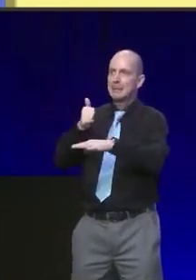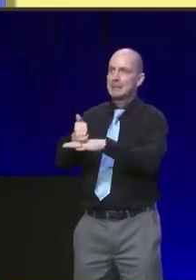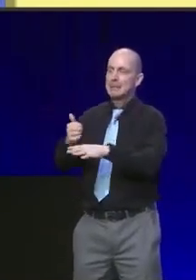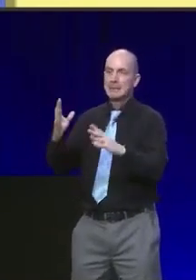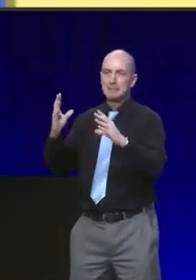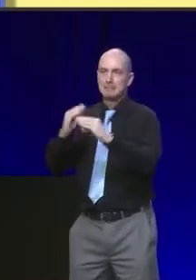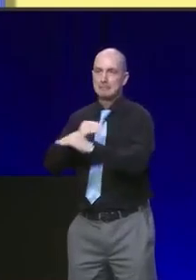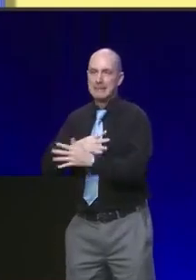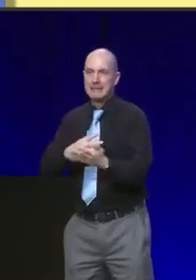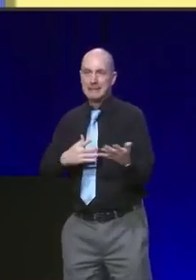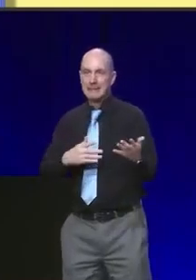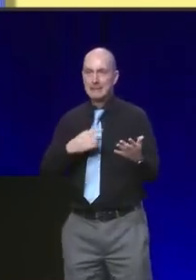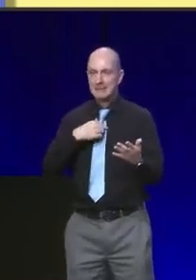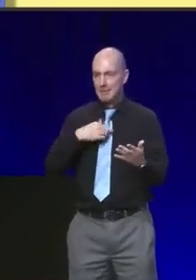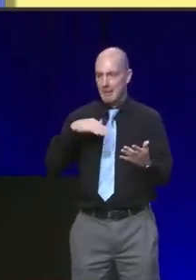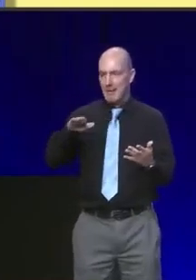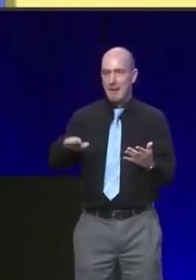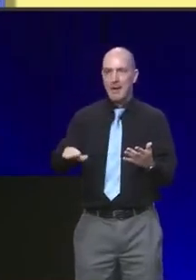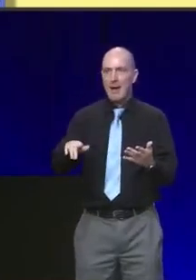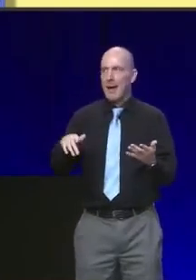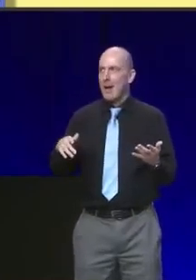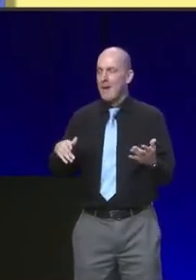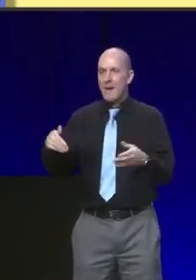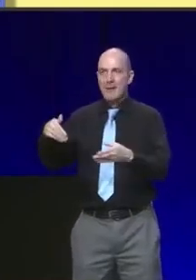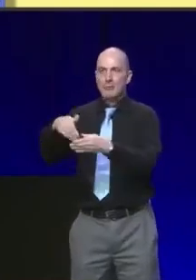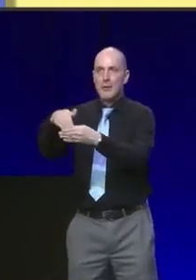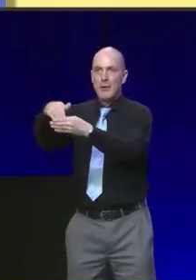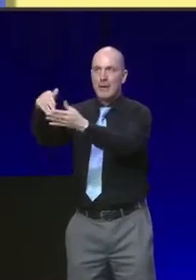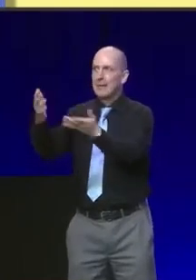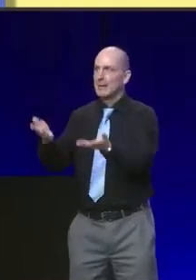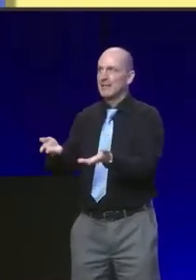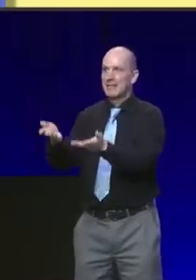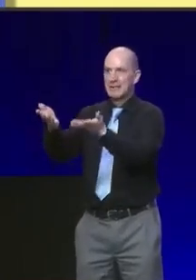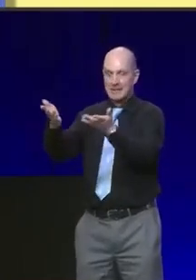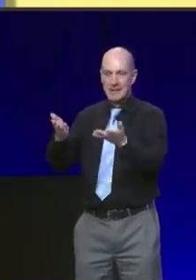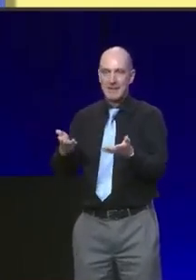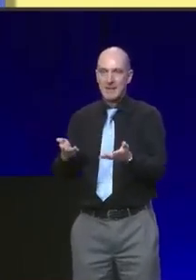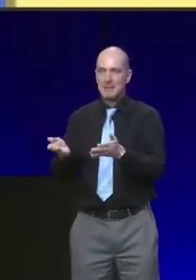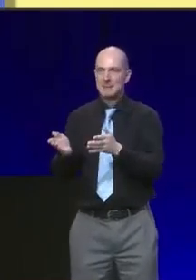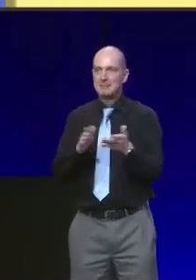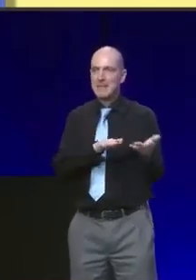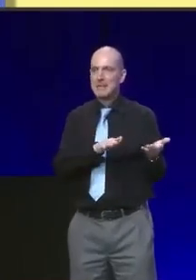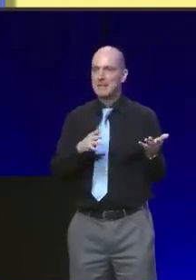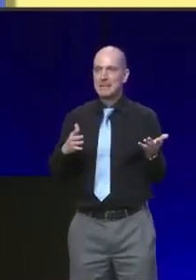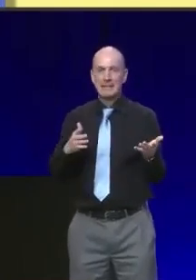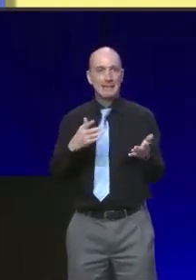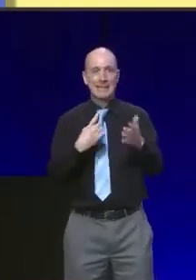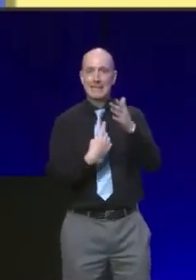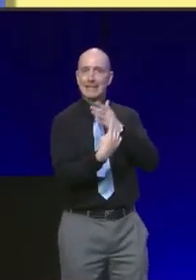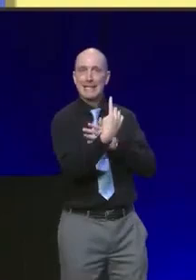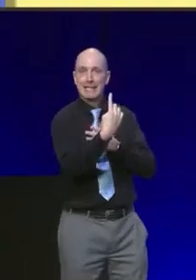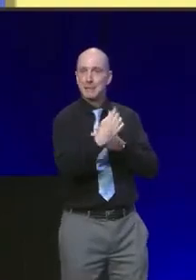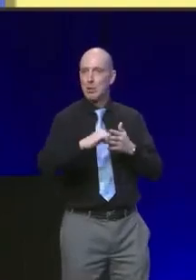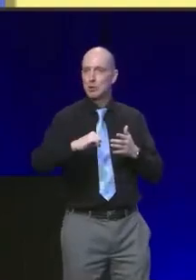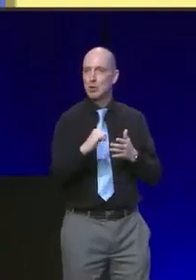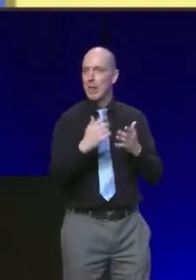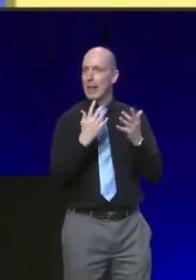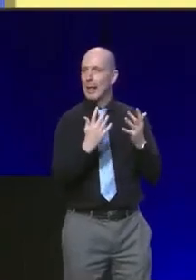joining its membership. And many knew they might never see the independent Scotland for which they campaigned their whole lives.